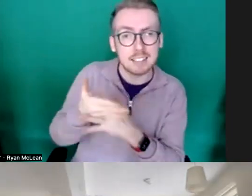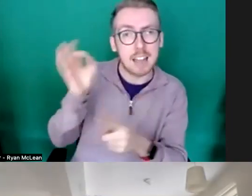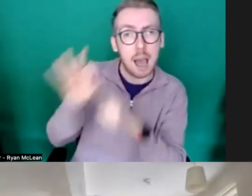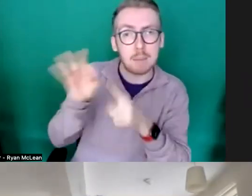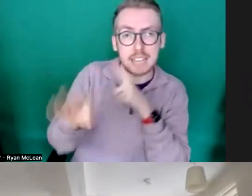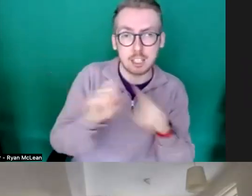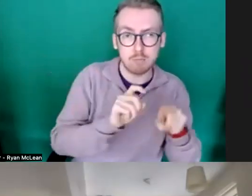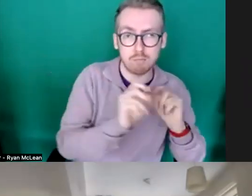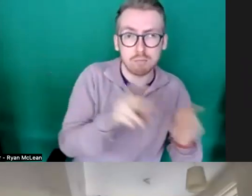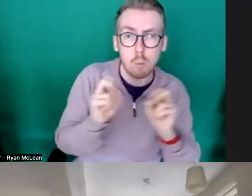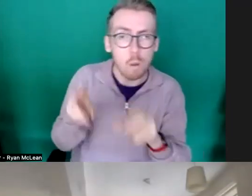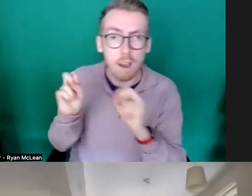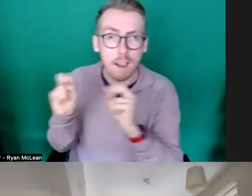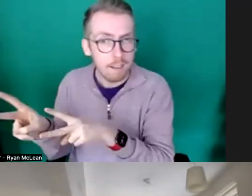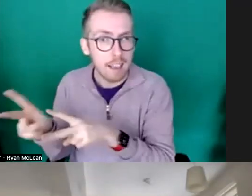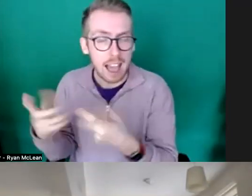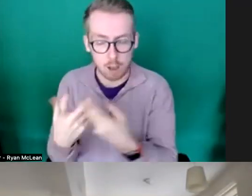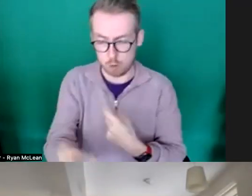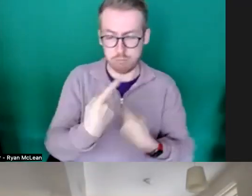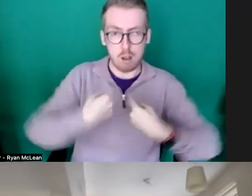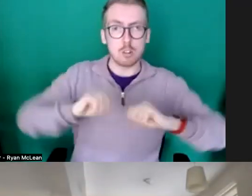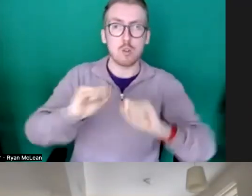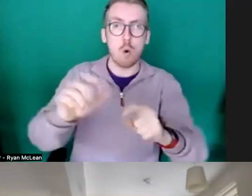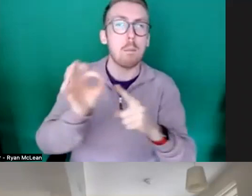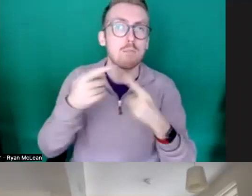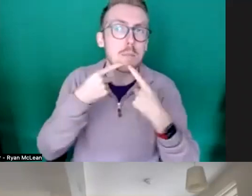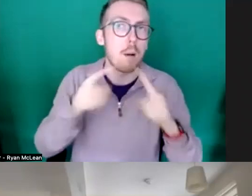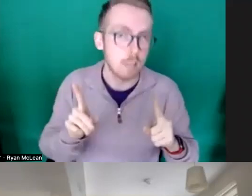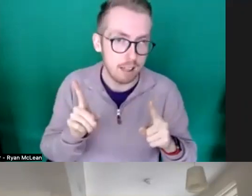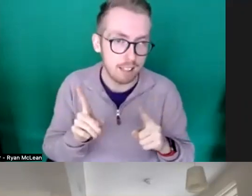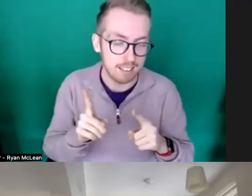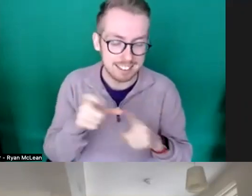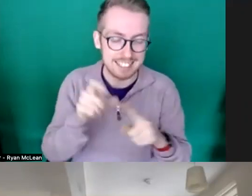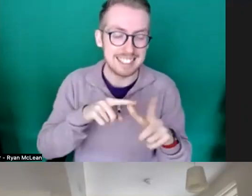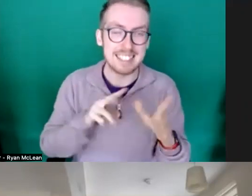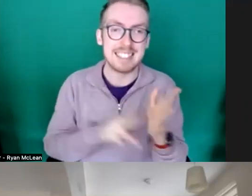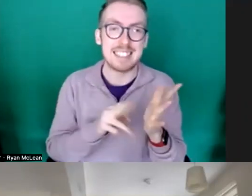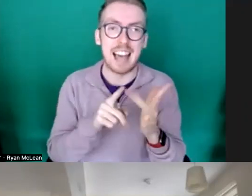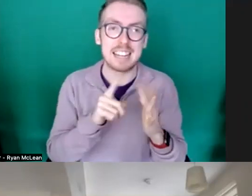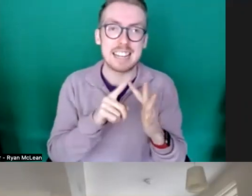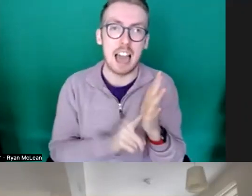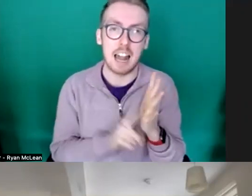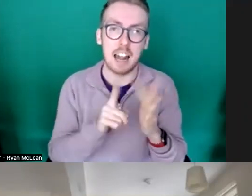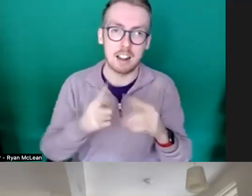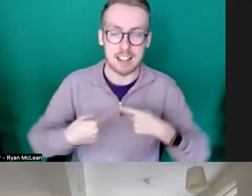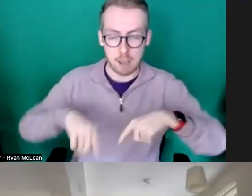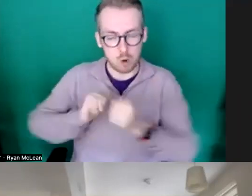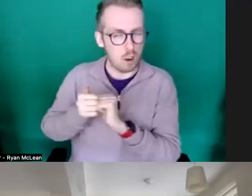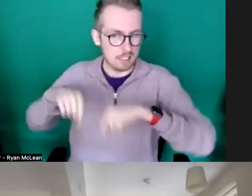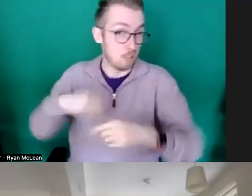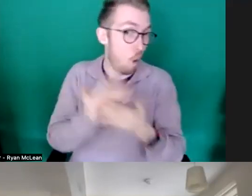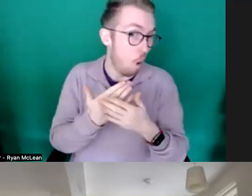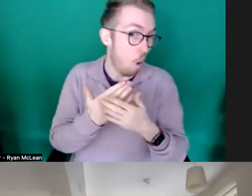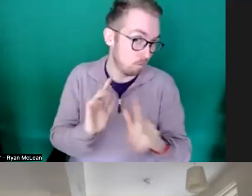options um for submitting your proposal um and danielle who's one of our colleagues that's on the call today um he